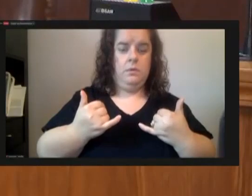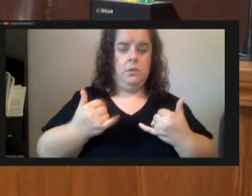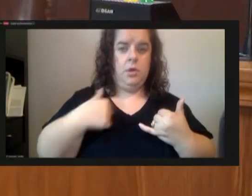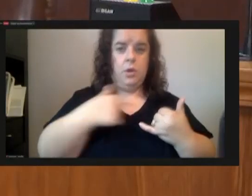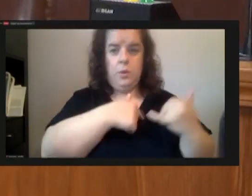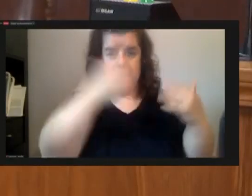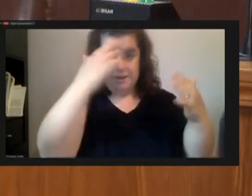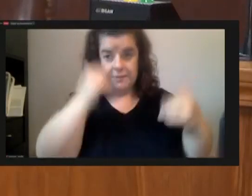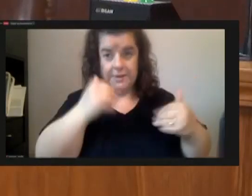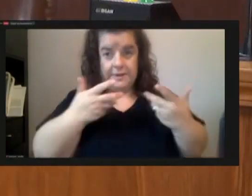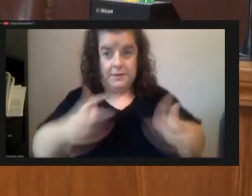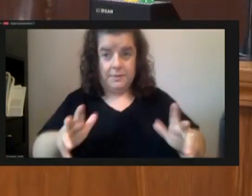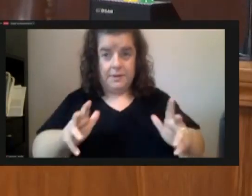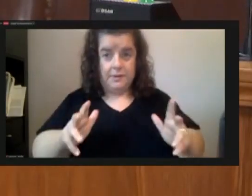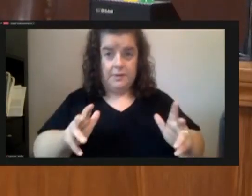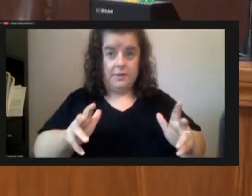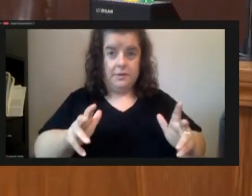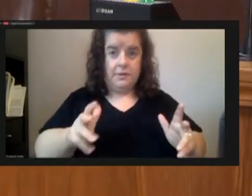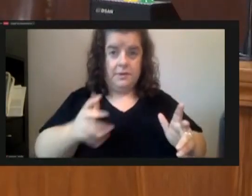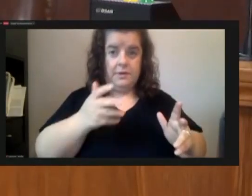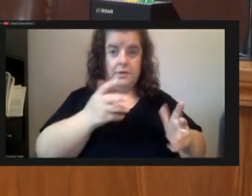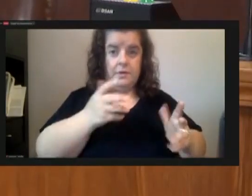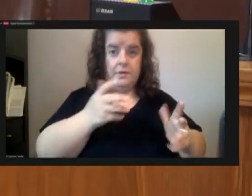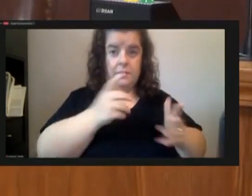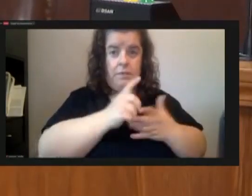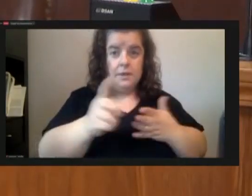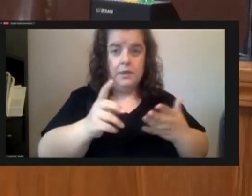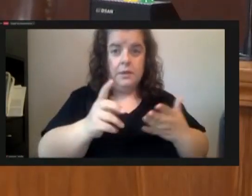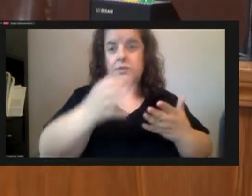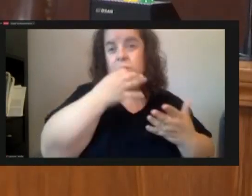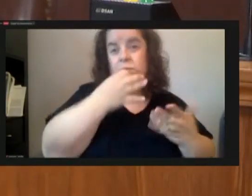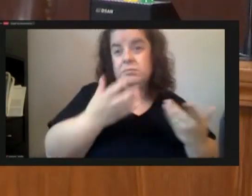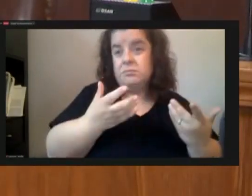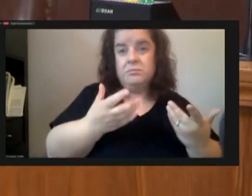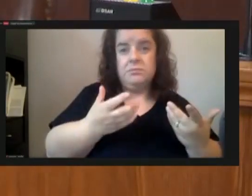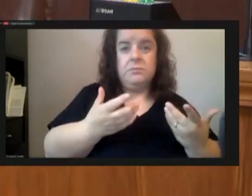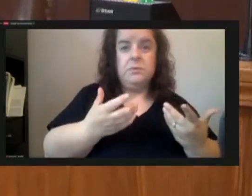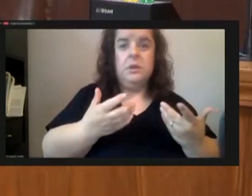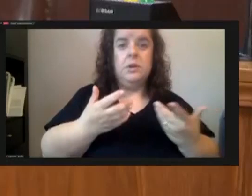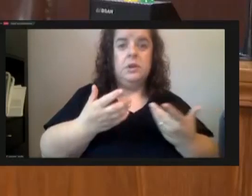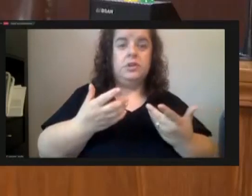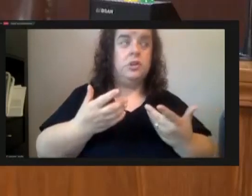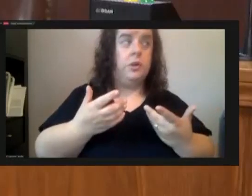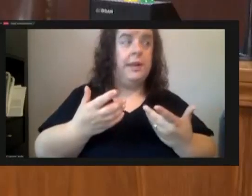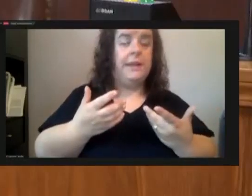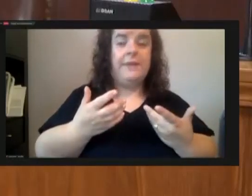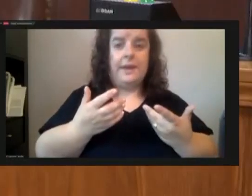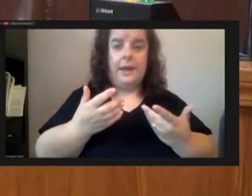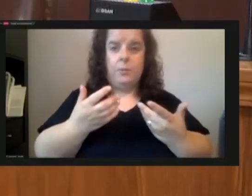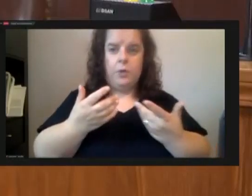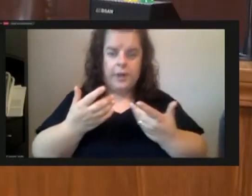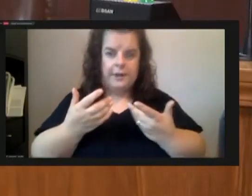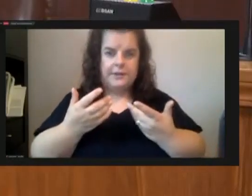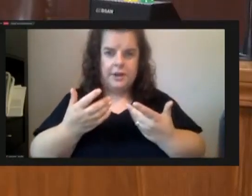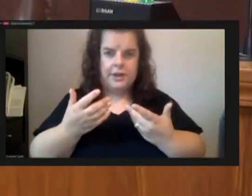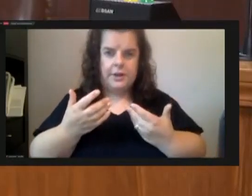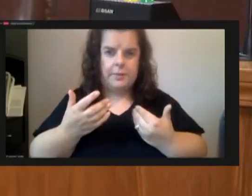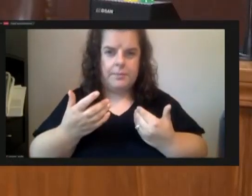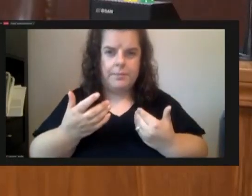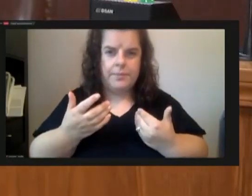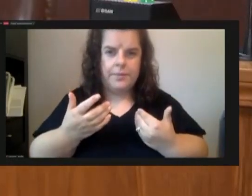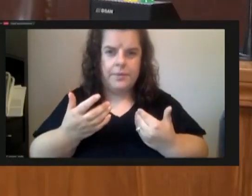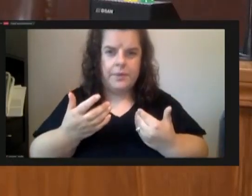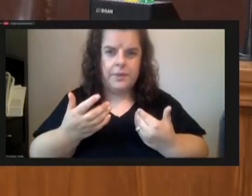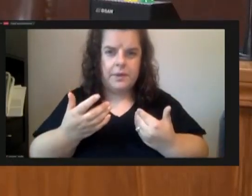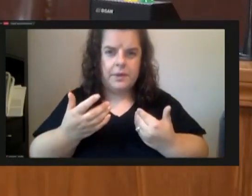completed i believe um very soon um you know mid to end of november um at which point in time we're going to go right into